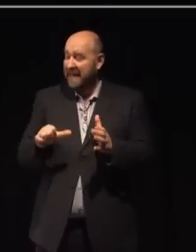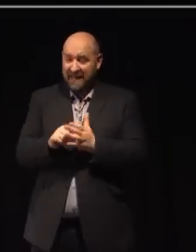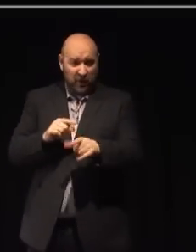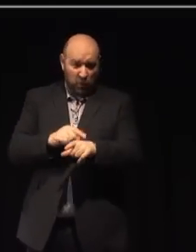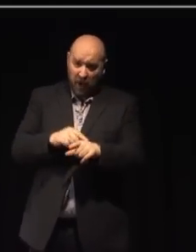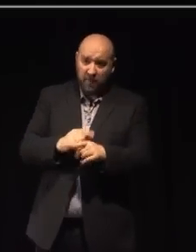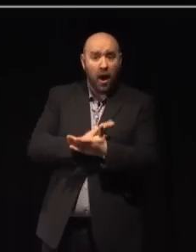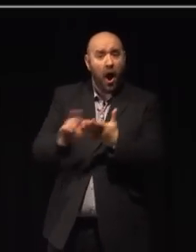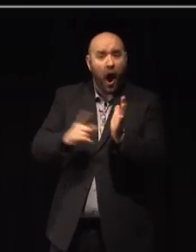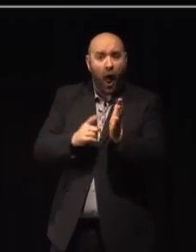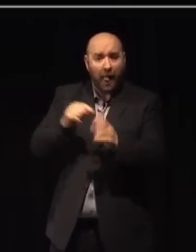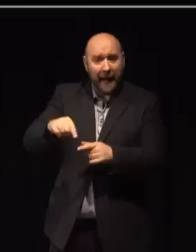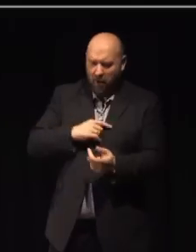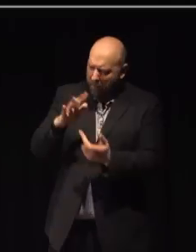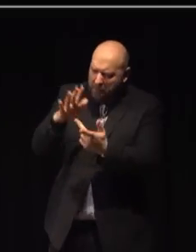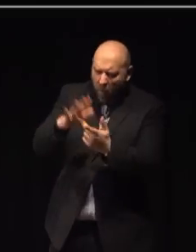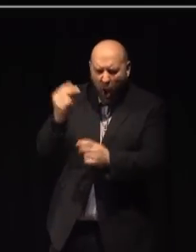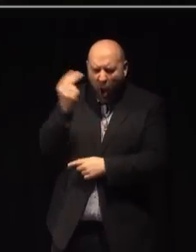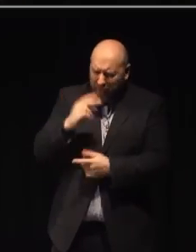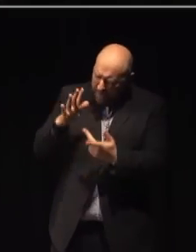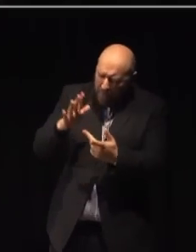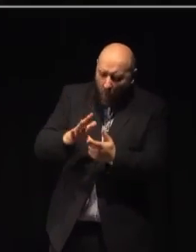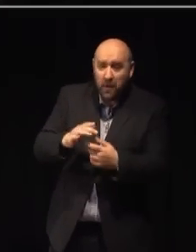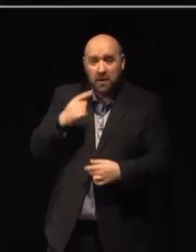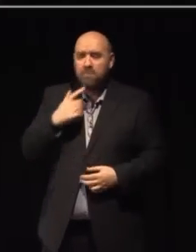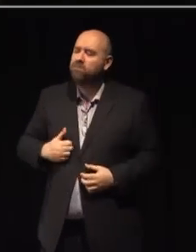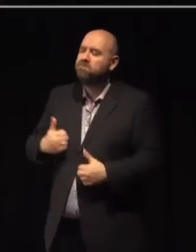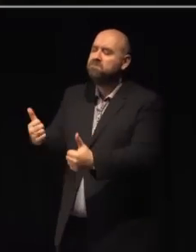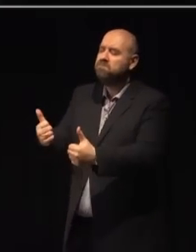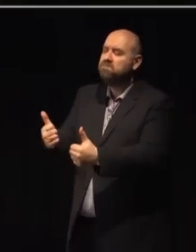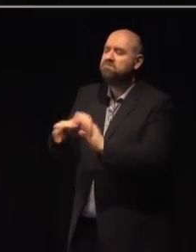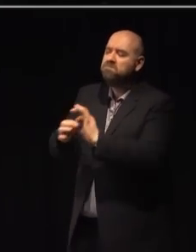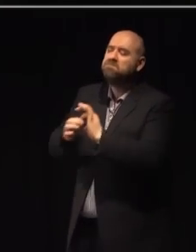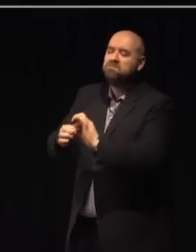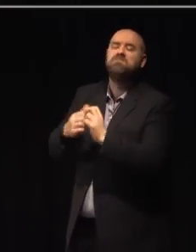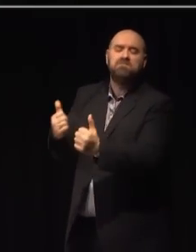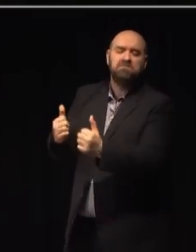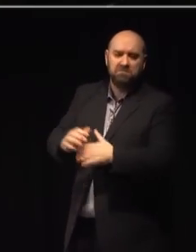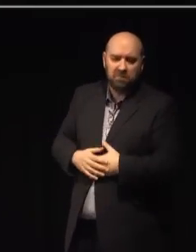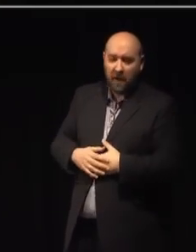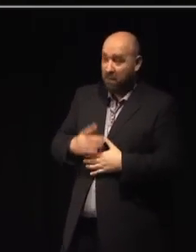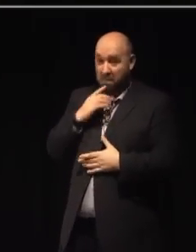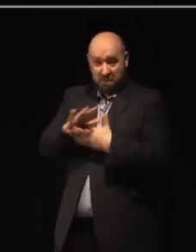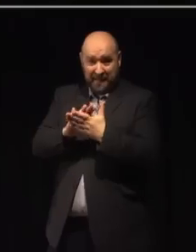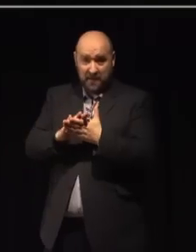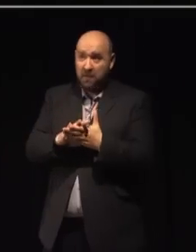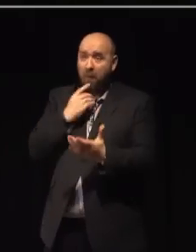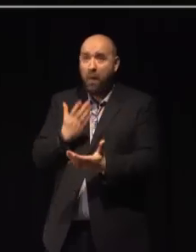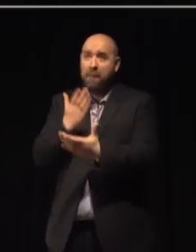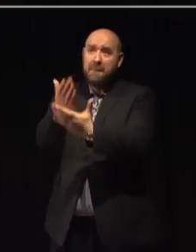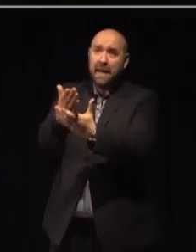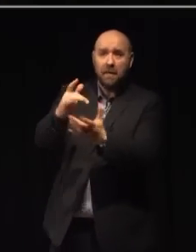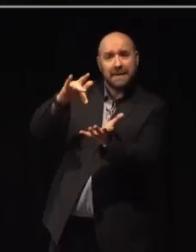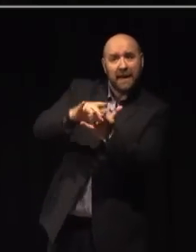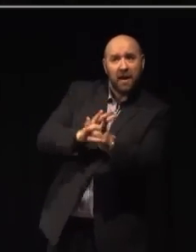the arts. So we've kept faith in Hull. And this enabled a credible bid for City of Culture. If